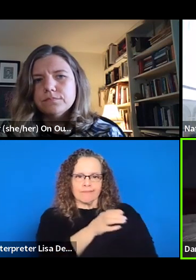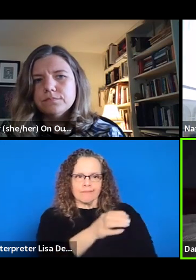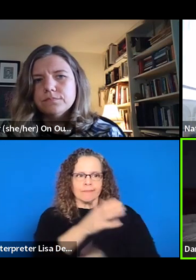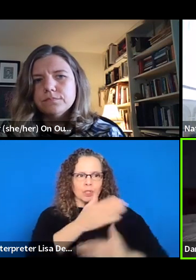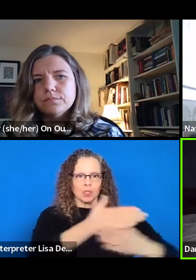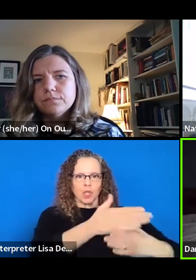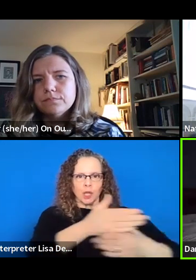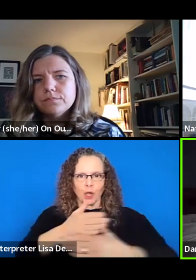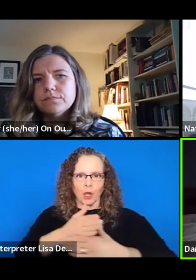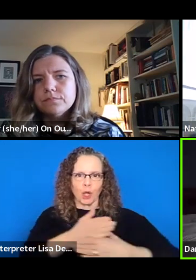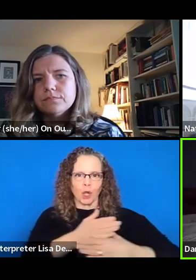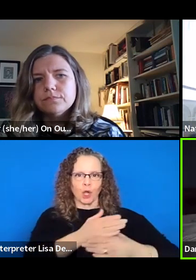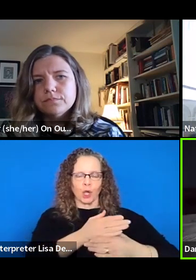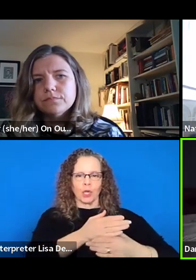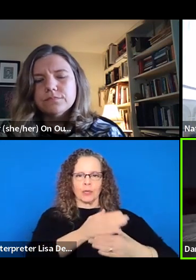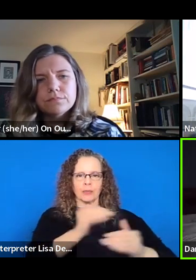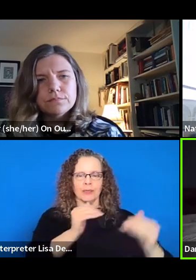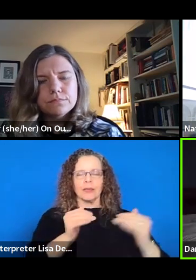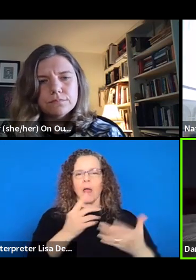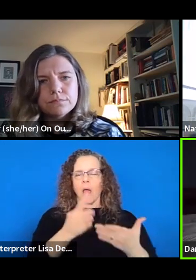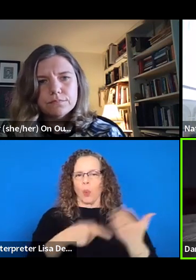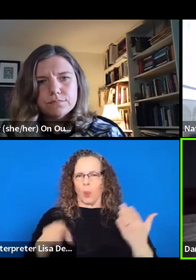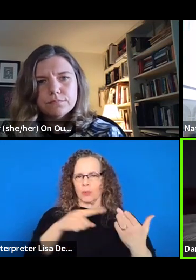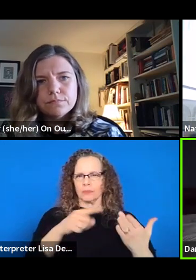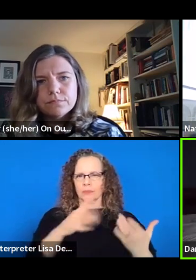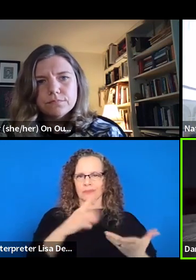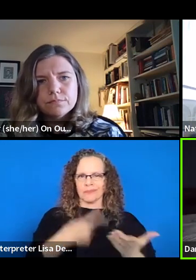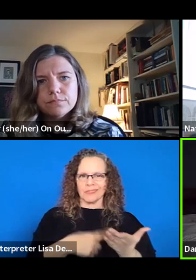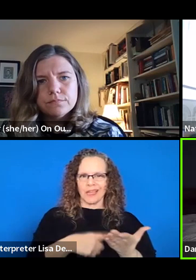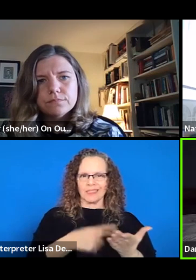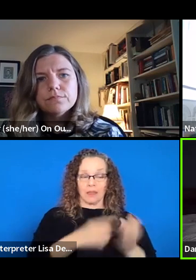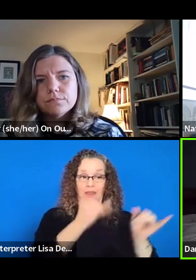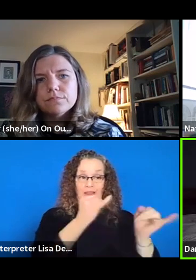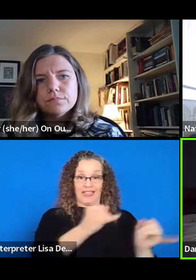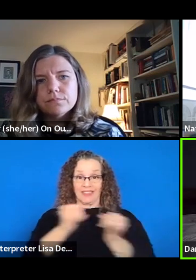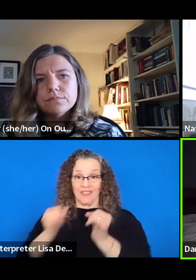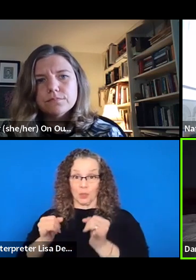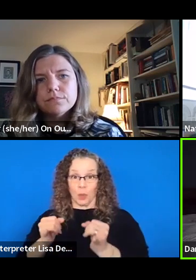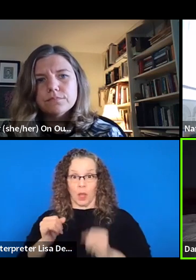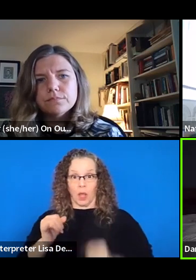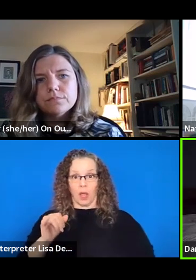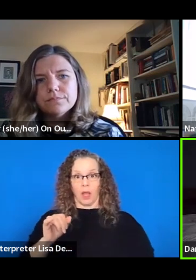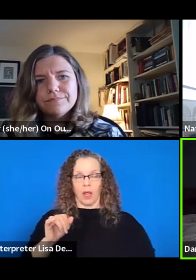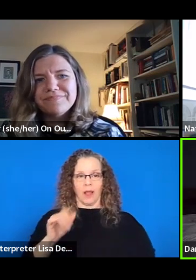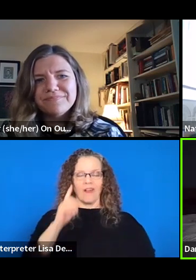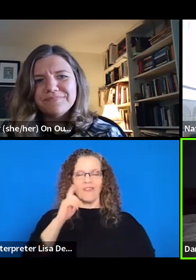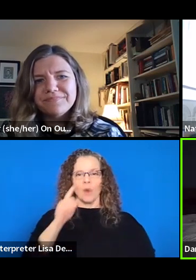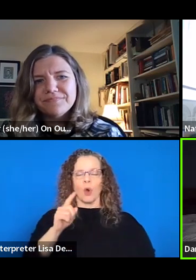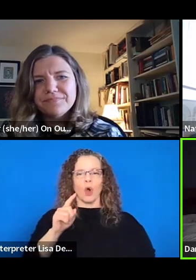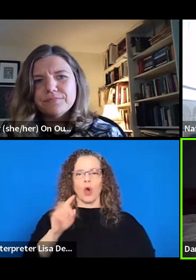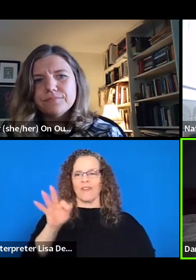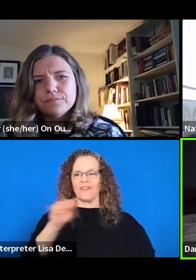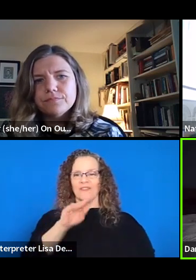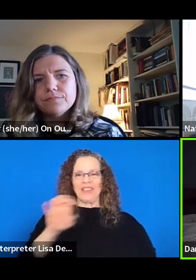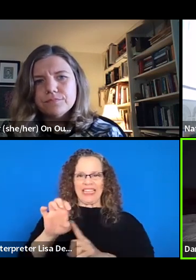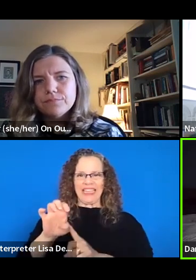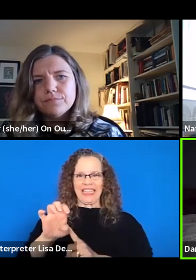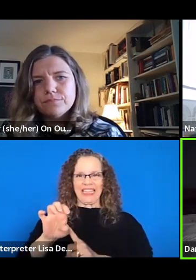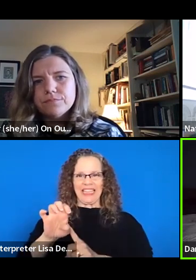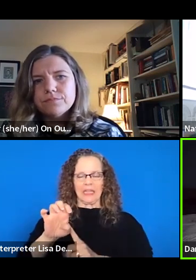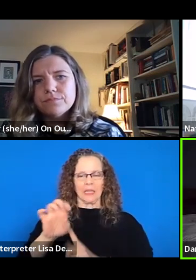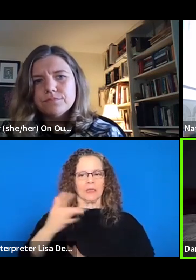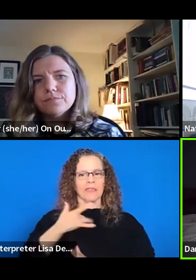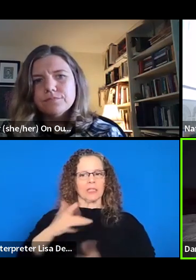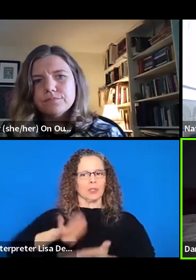right, a lot of what y'all are talking about is, um, all of that individualized labor that when we're working for flat fees gets like erased in that conversation.